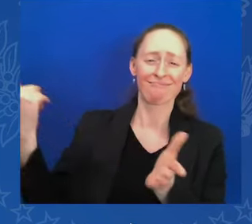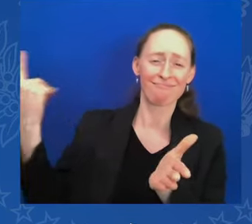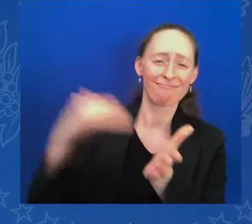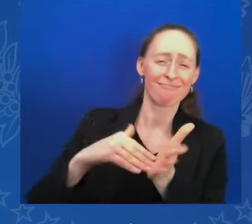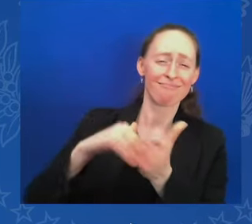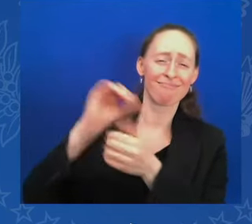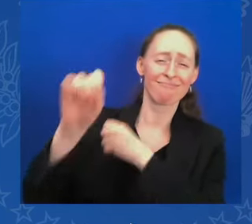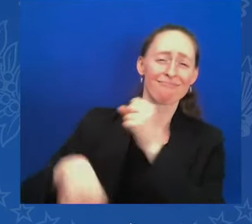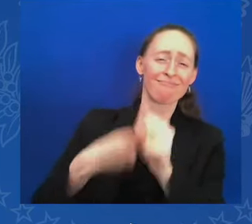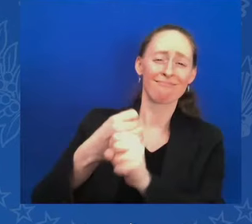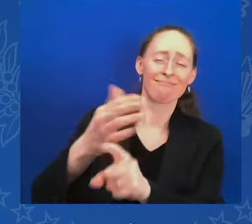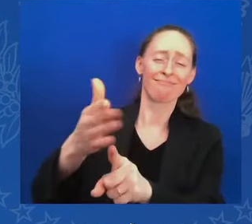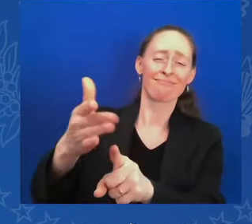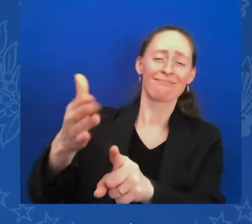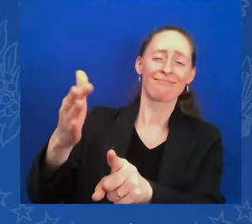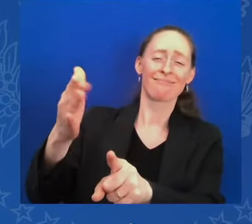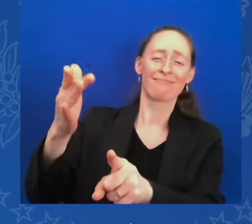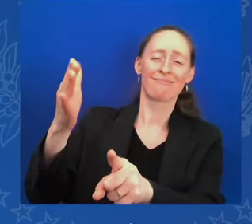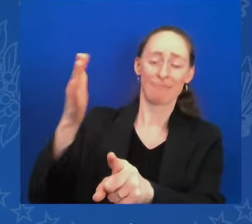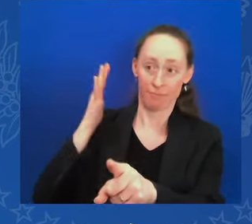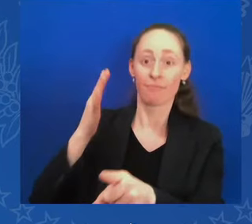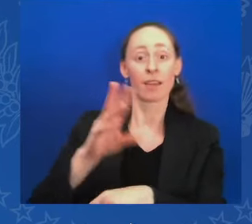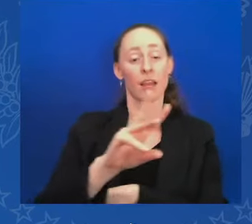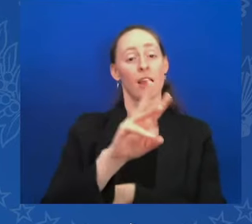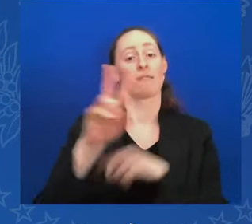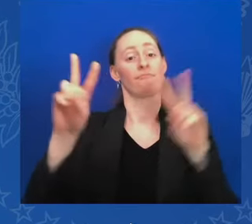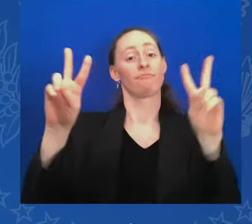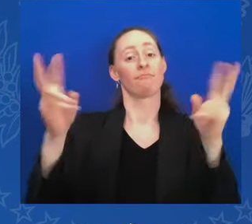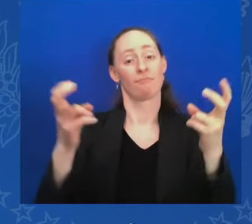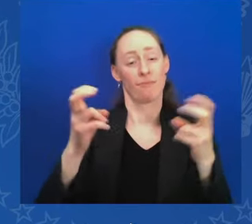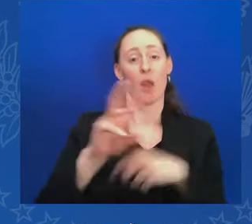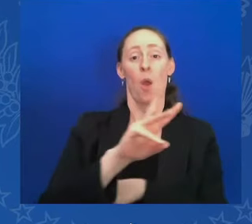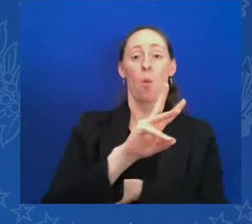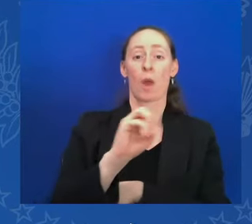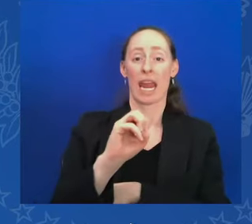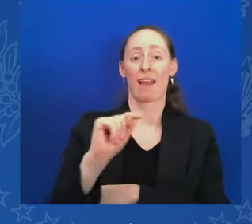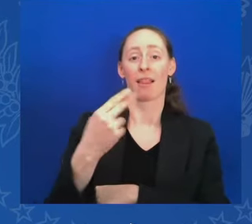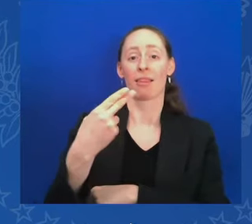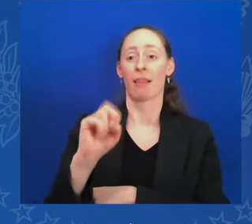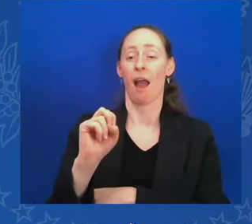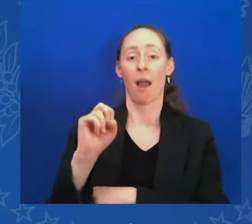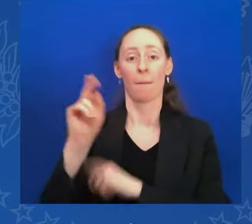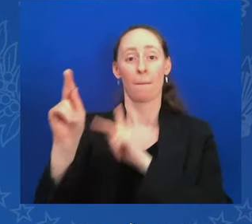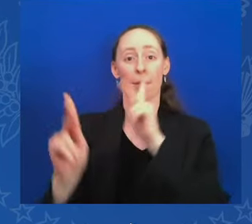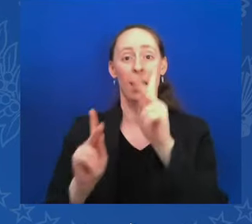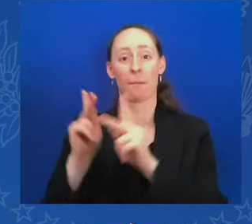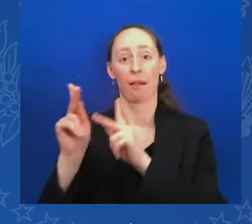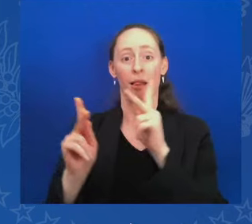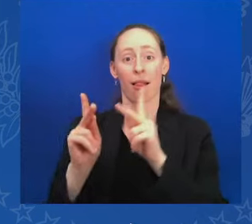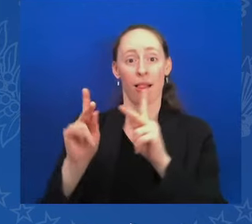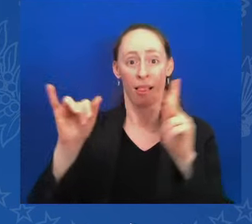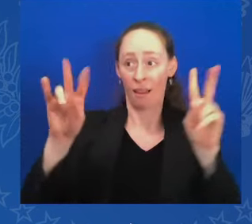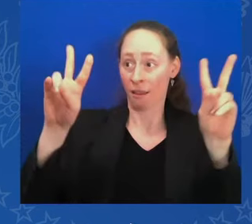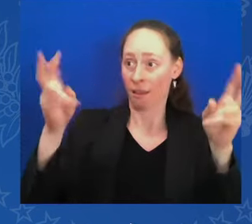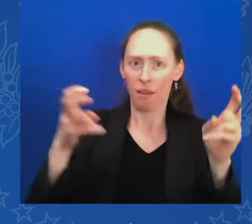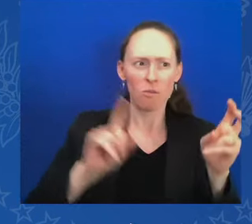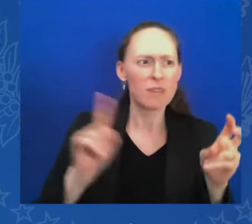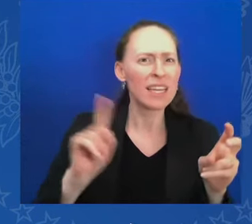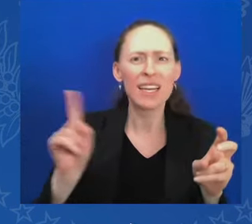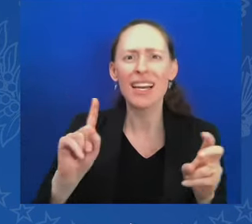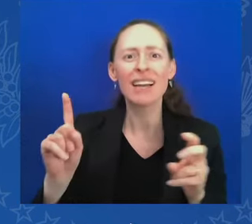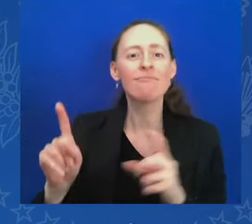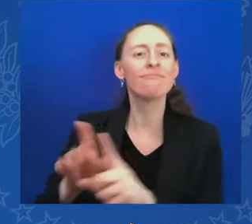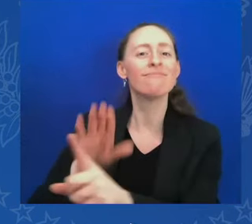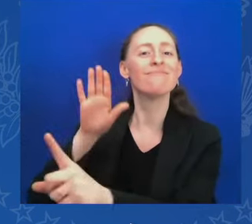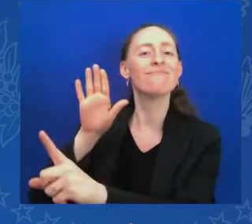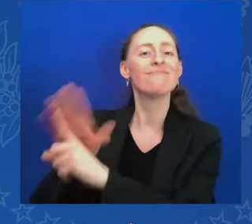the people. Demos and democracy can and should control our own destiny. In my view, it's the